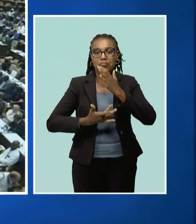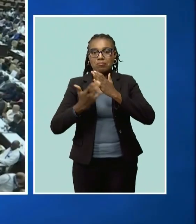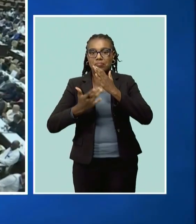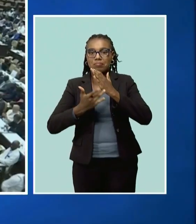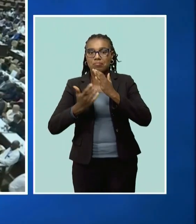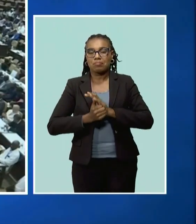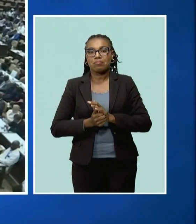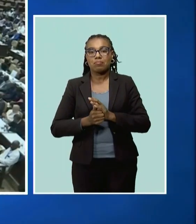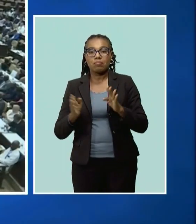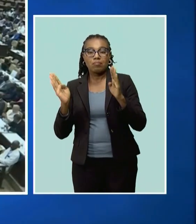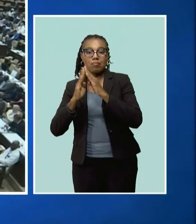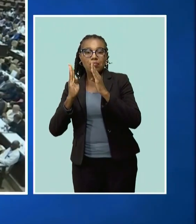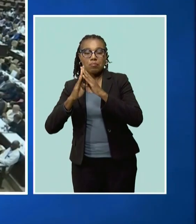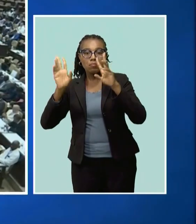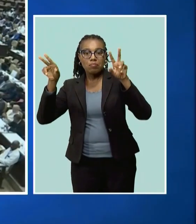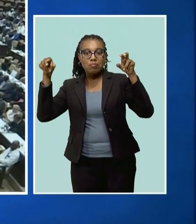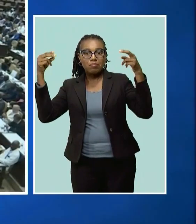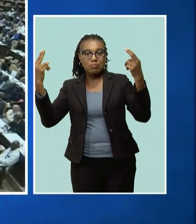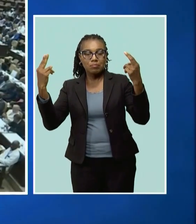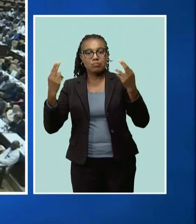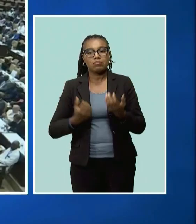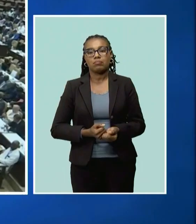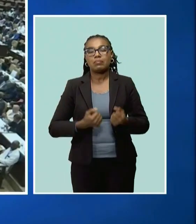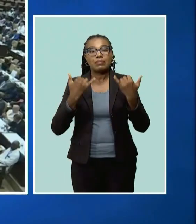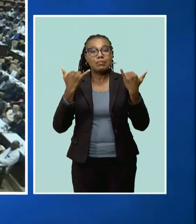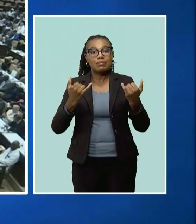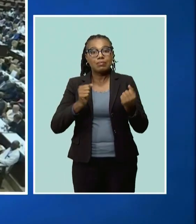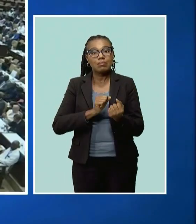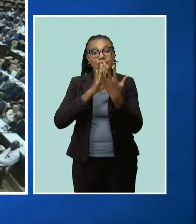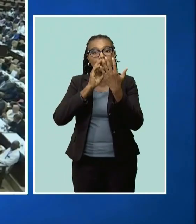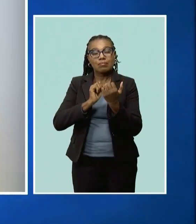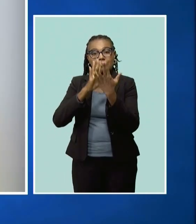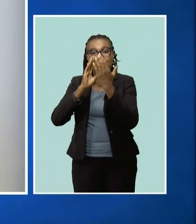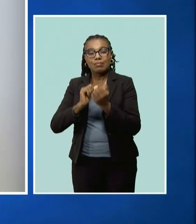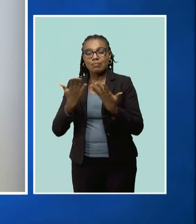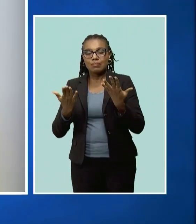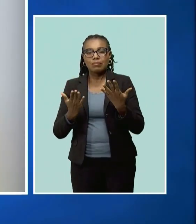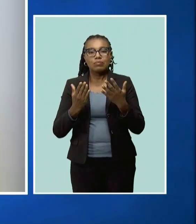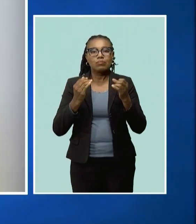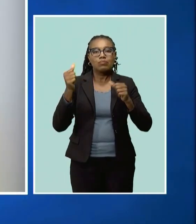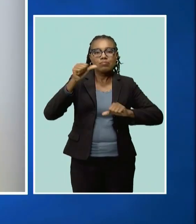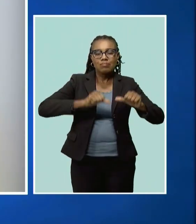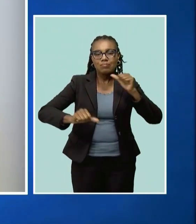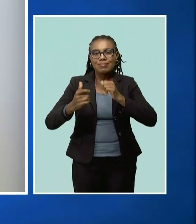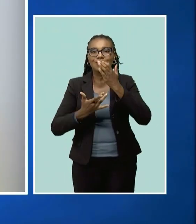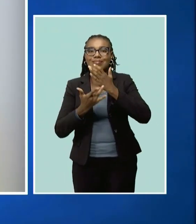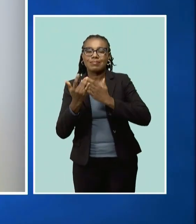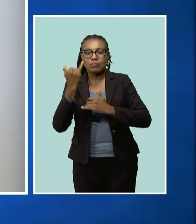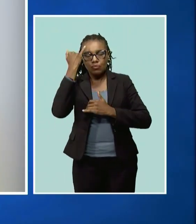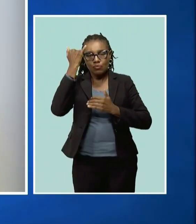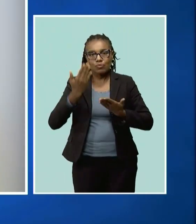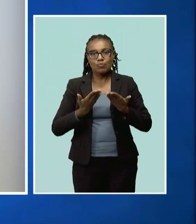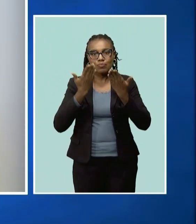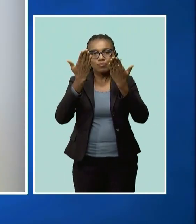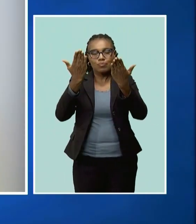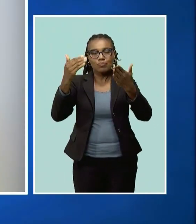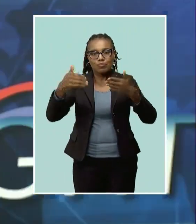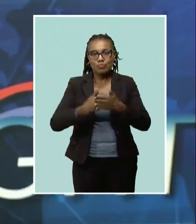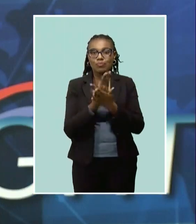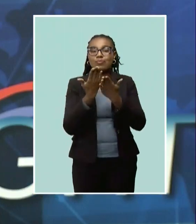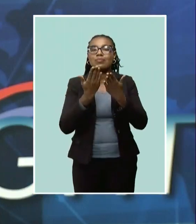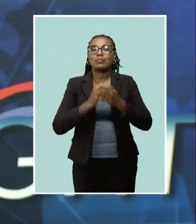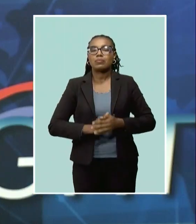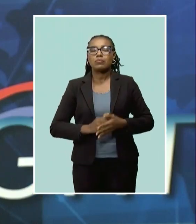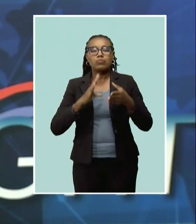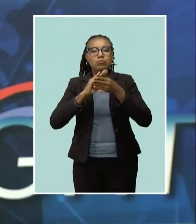held under the theme, Current Development Challenges, the Role of Science, Technology and Innovation. It aims to evaluate and debate